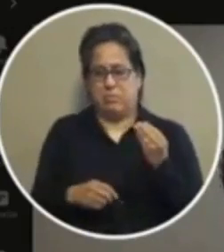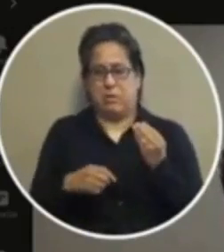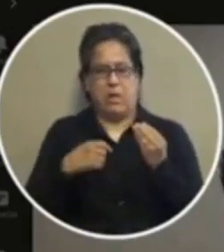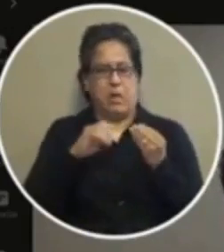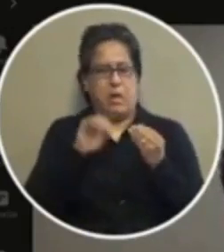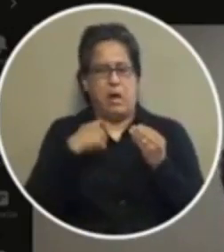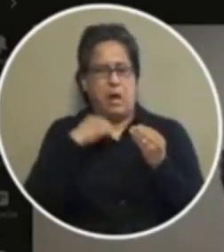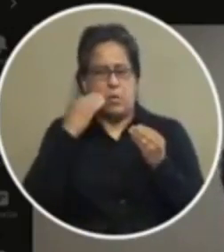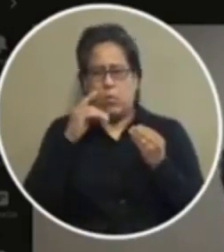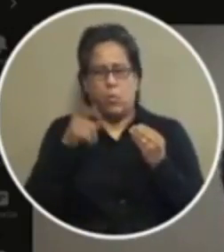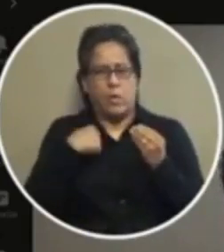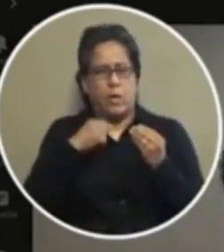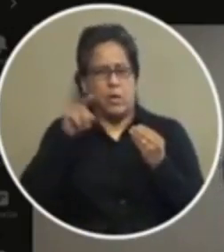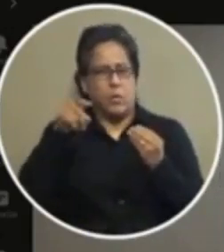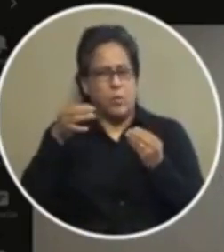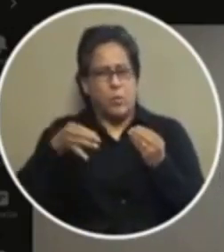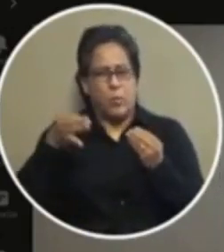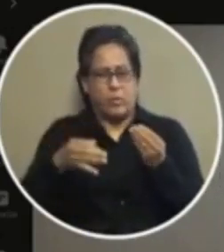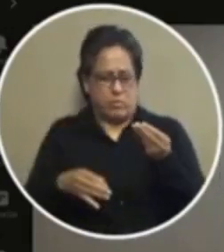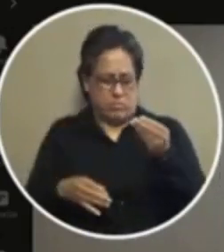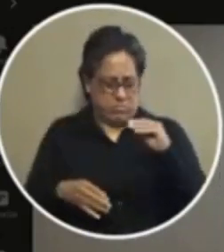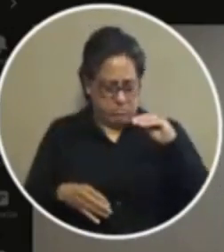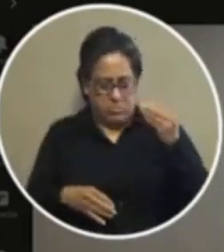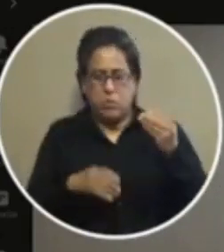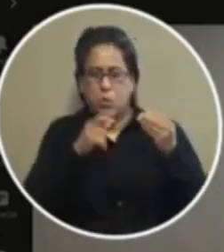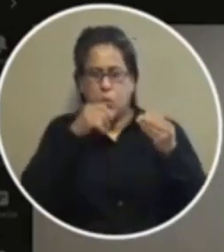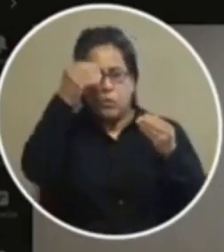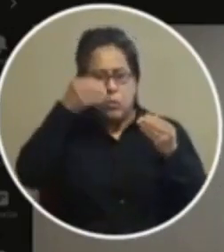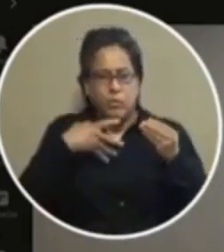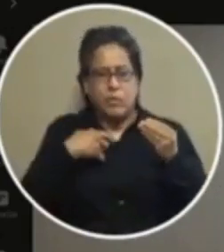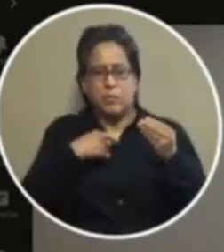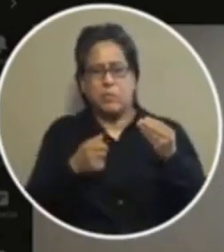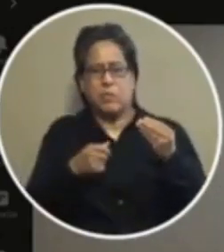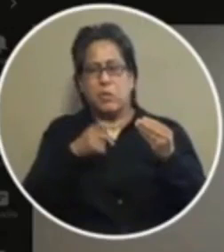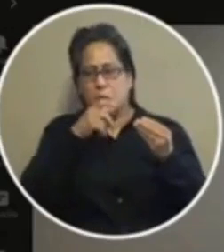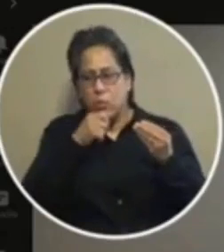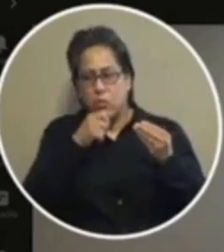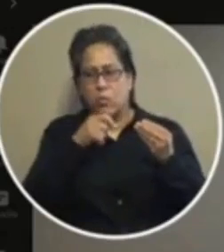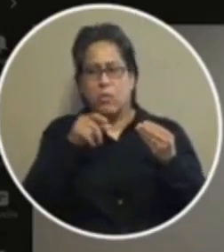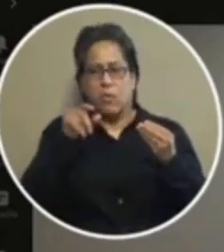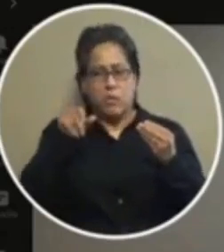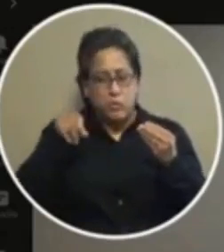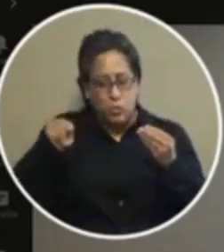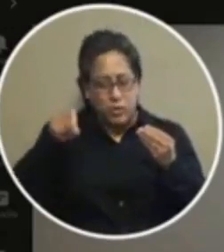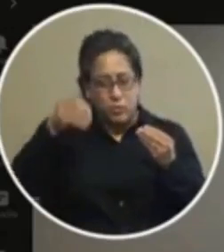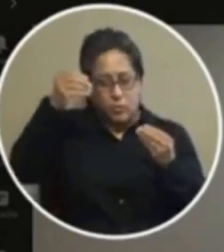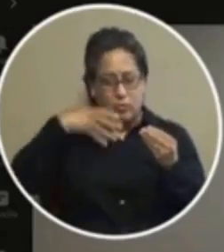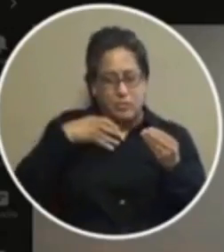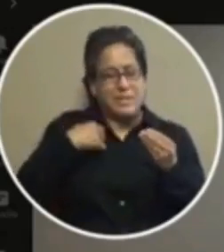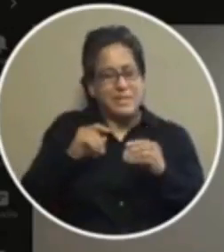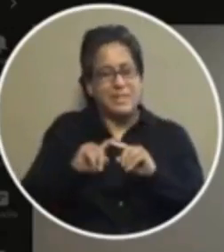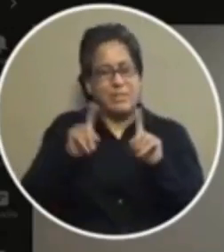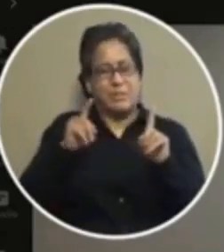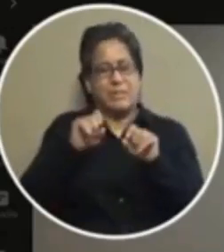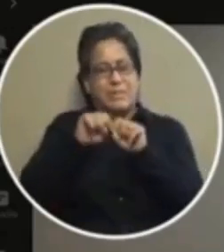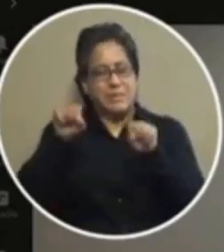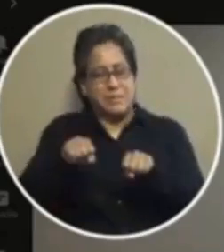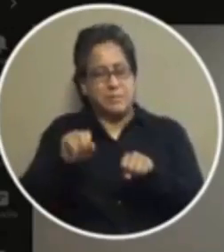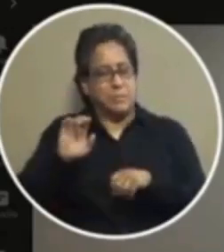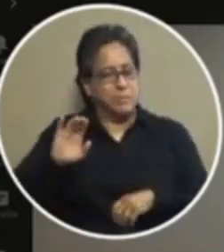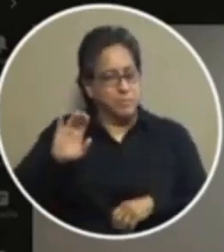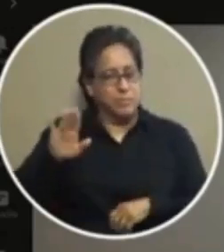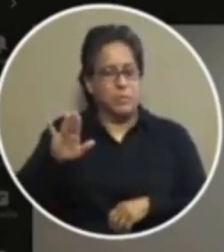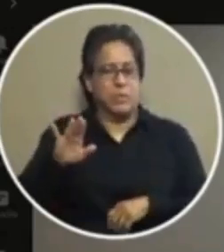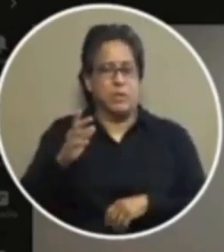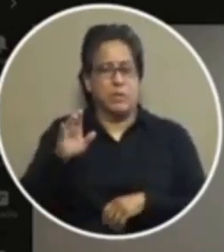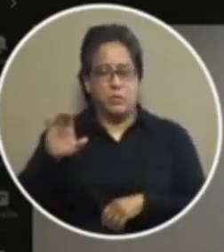i know when i'm supposed to go to court who's going to notify me you have to notify us we're a different system you are the you are